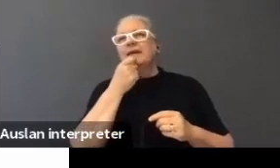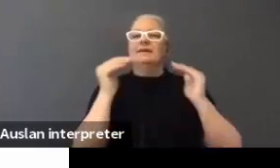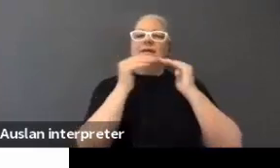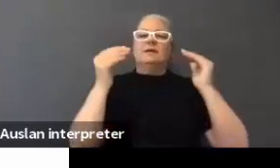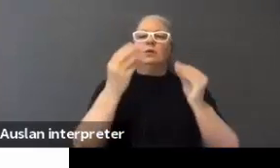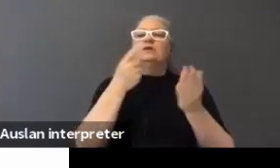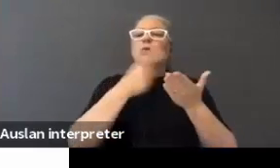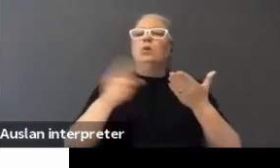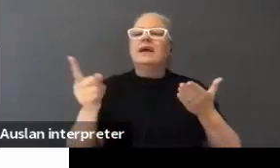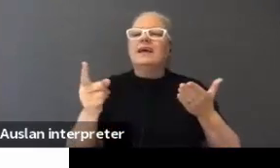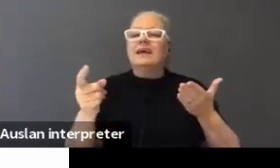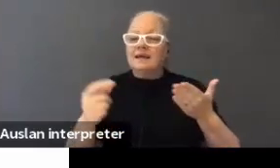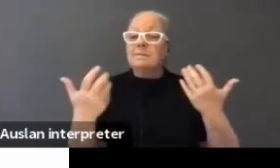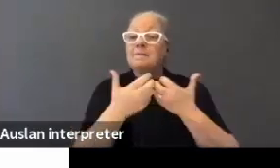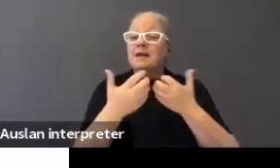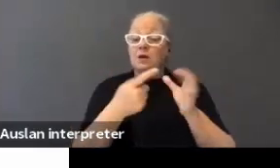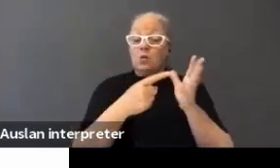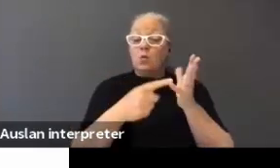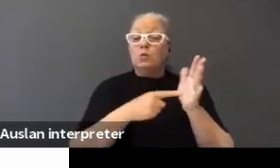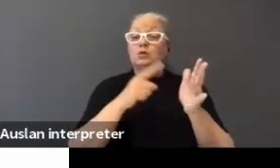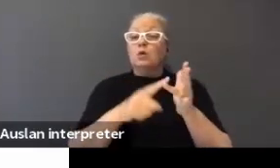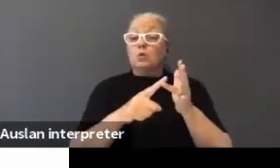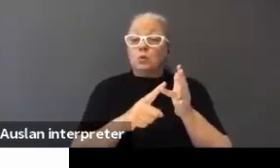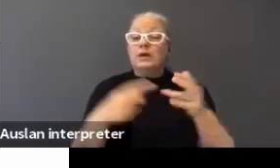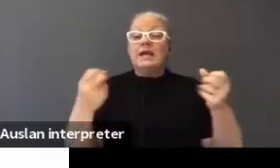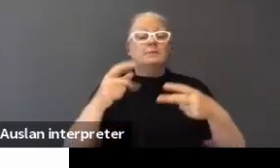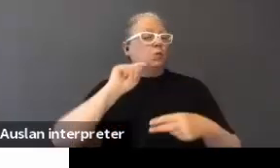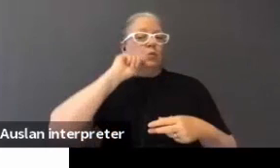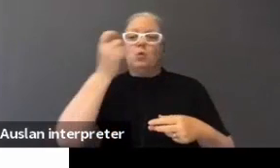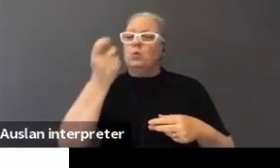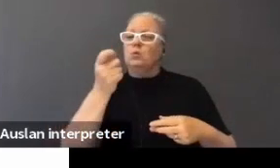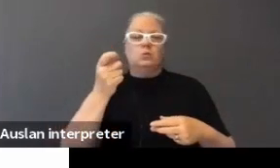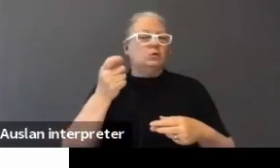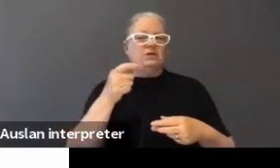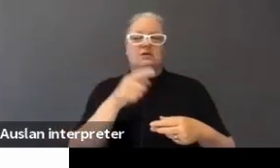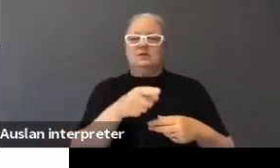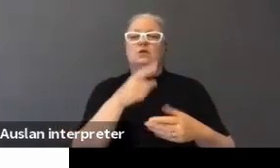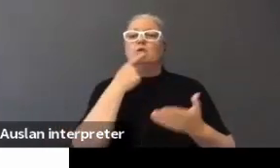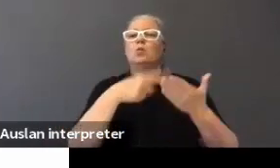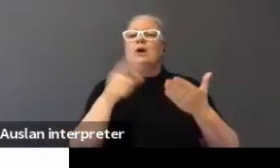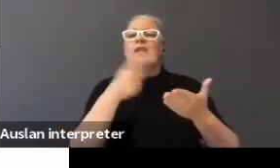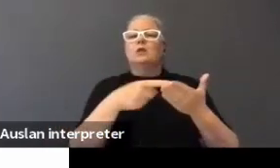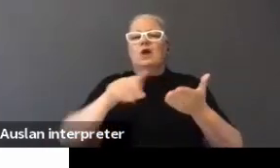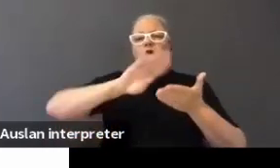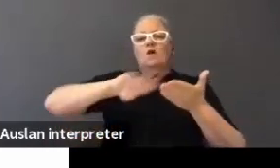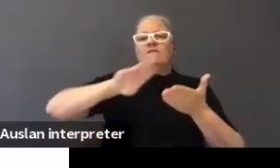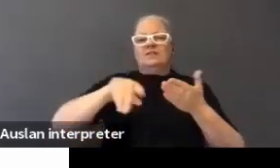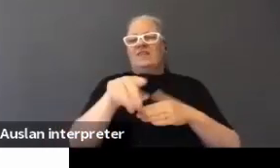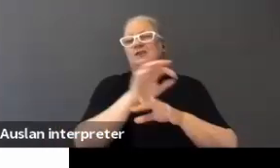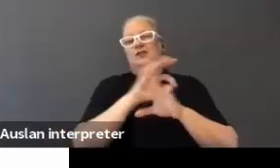won't do it. And a lot of the auto captions will not caption swear words. So, it's not equal access, really.